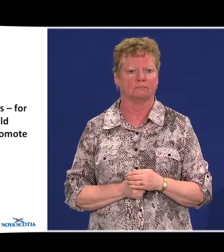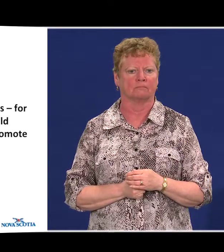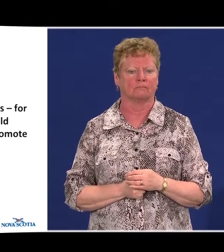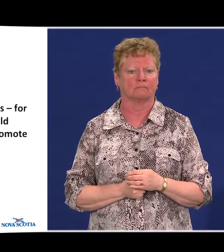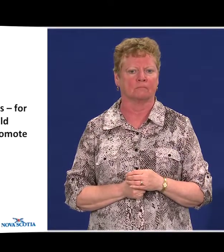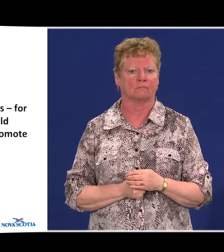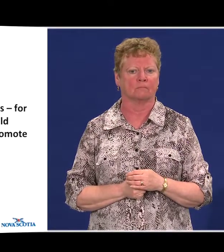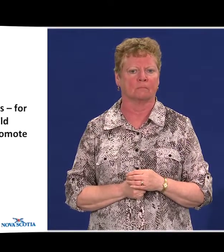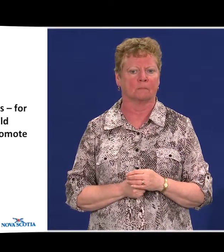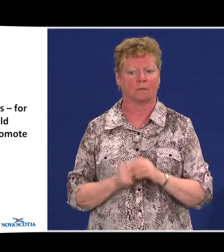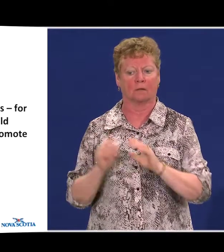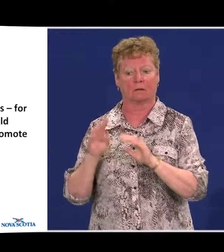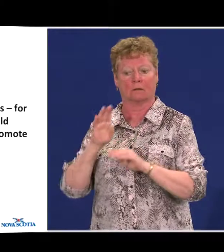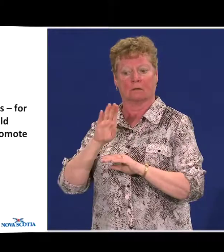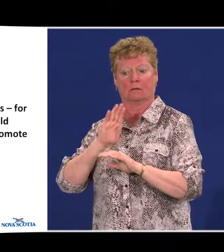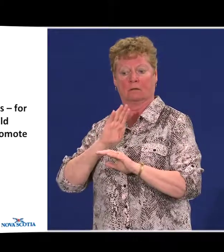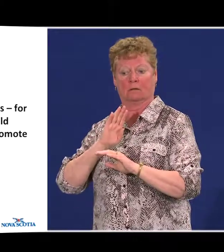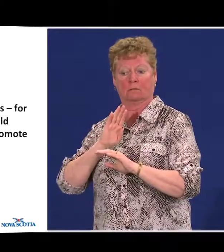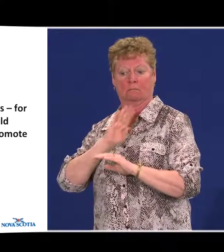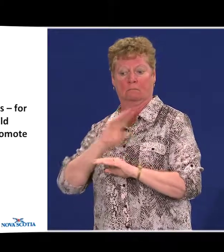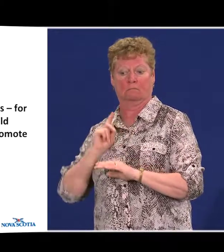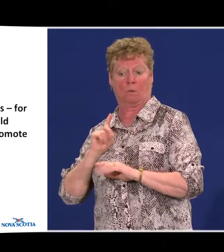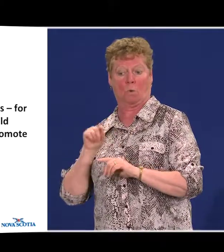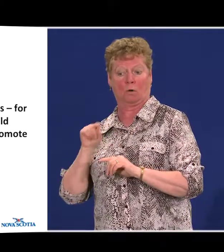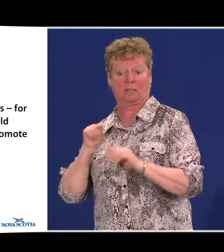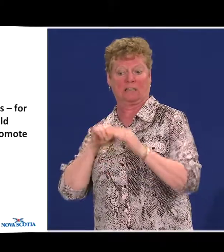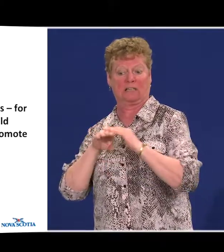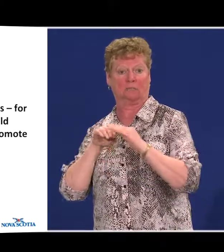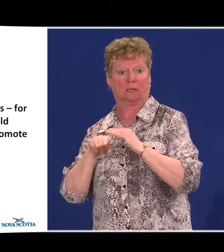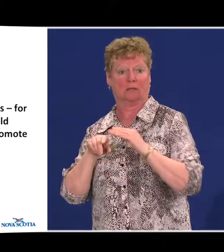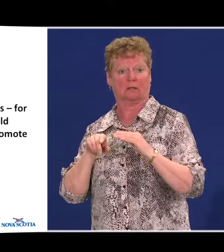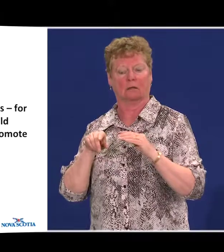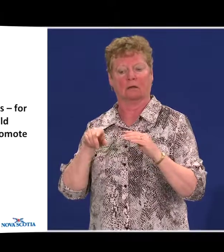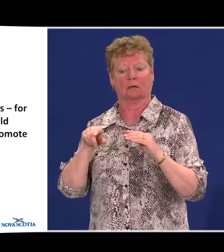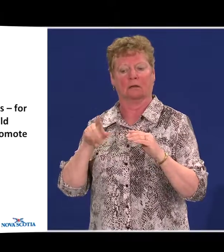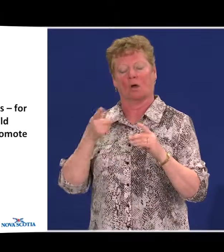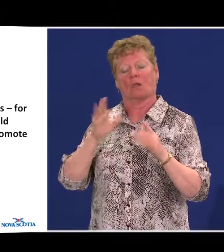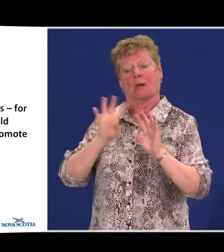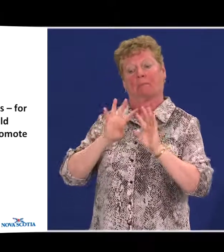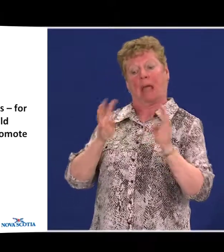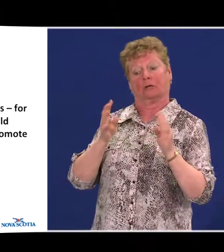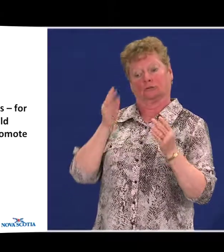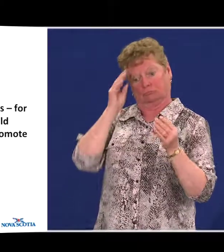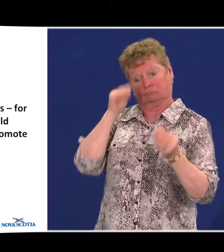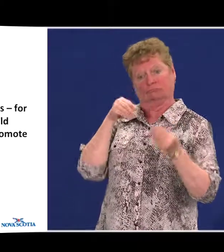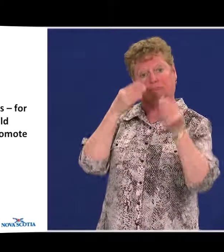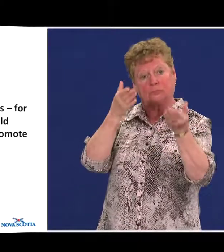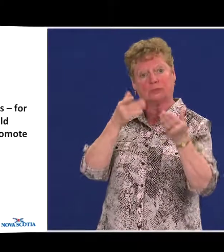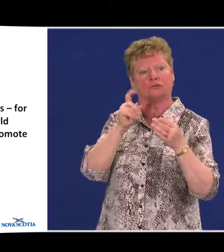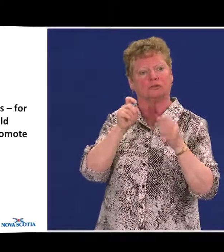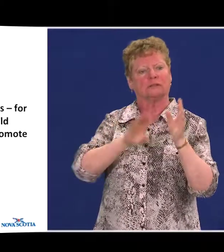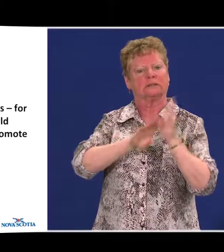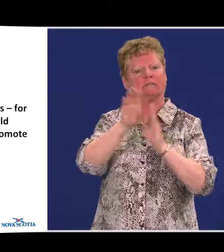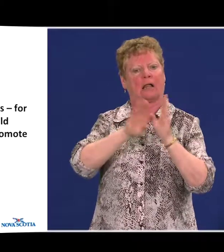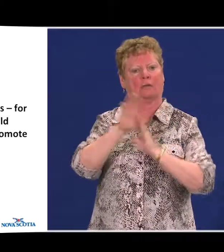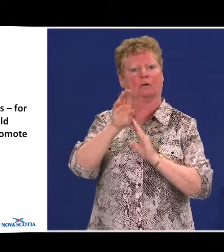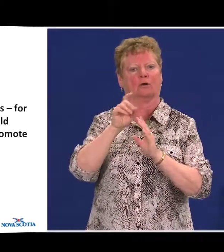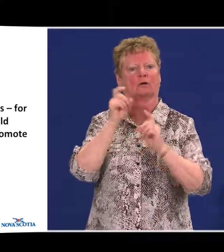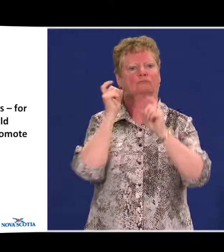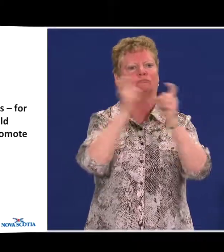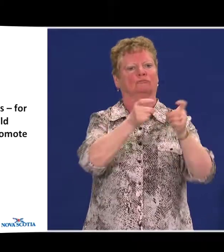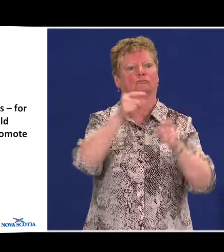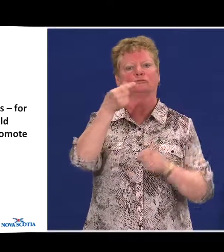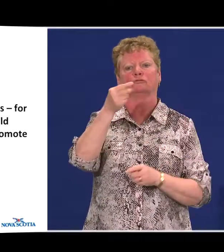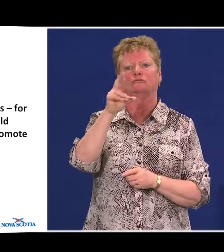The panel is also recommending that government develop grants or tax reductions as